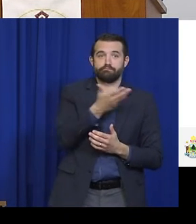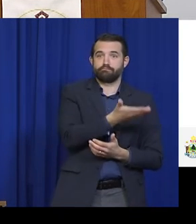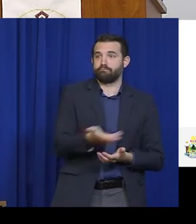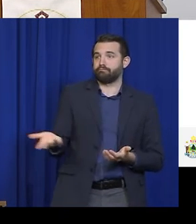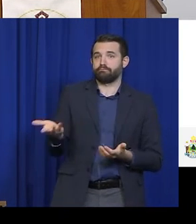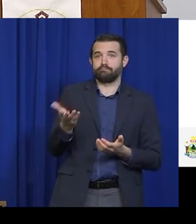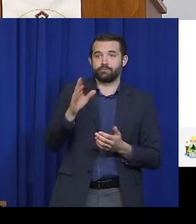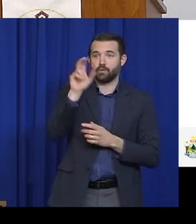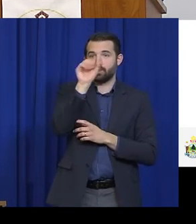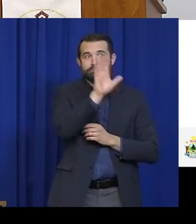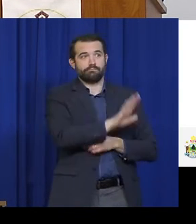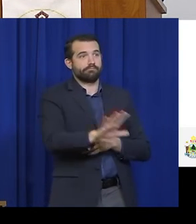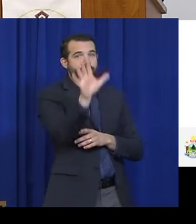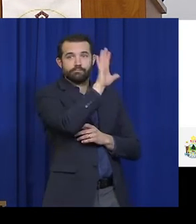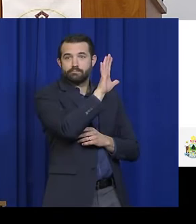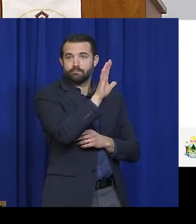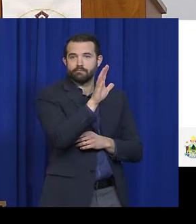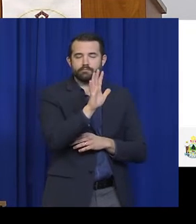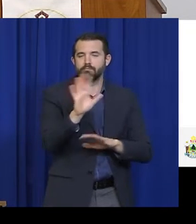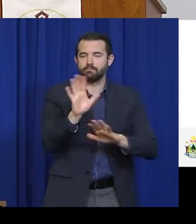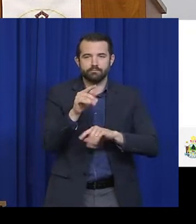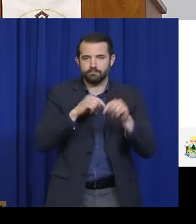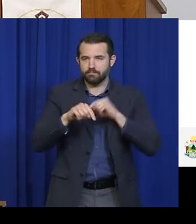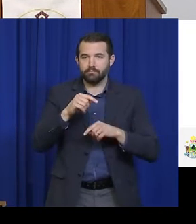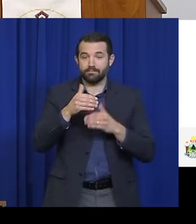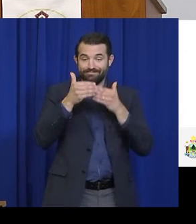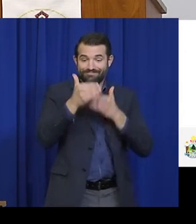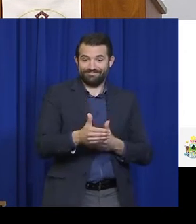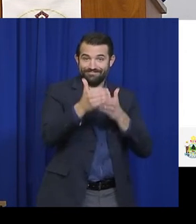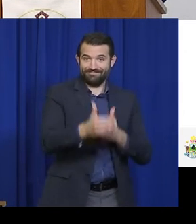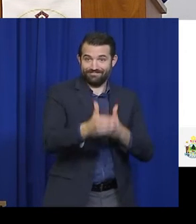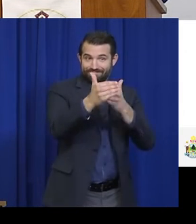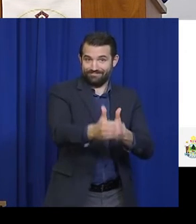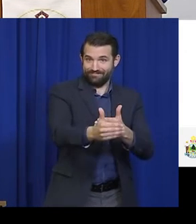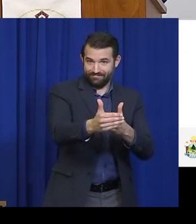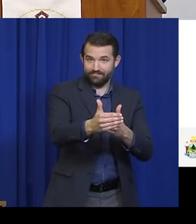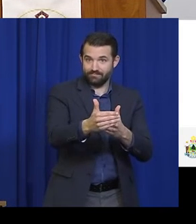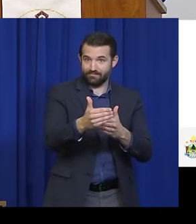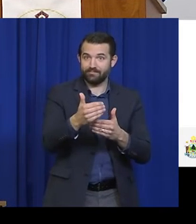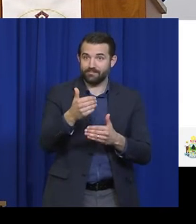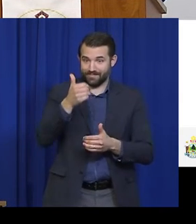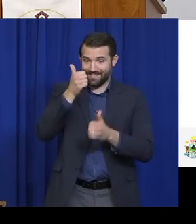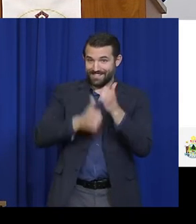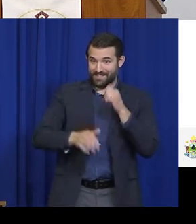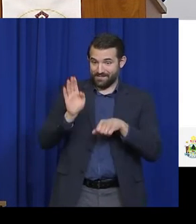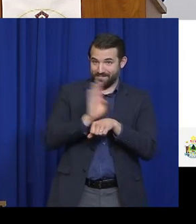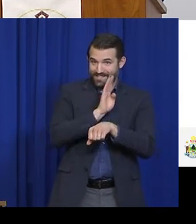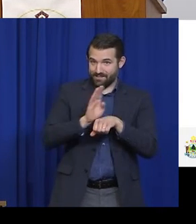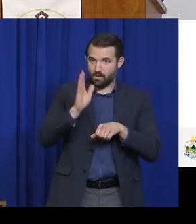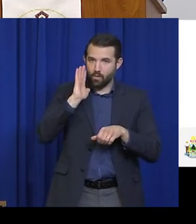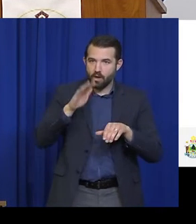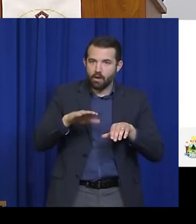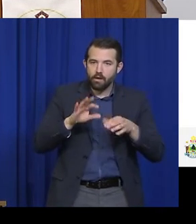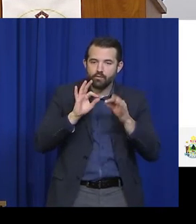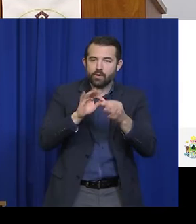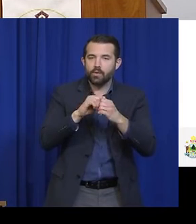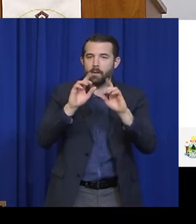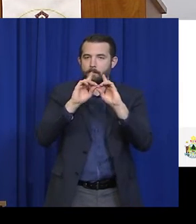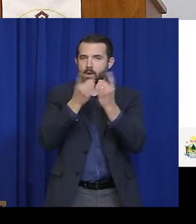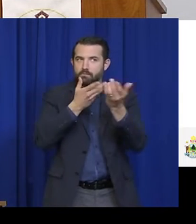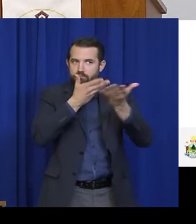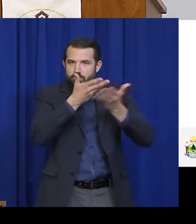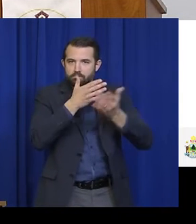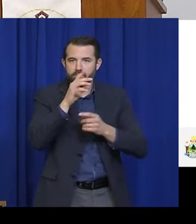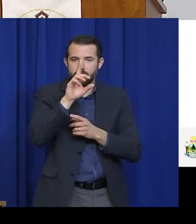sectors of Maine's economy will work with the Department of Economic and Community Development to implement practical,